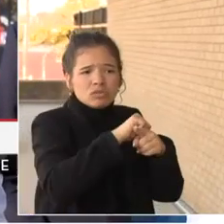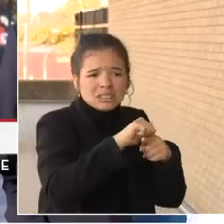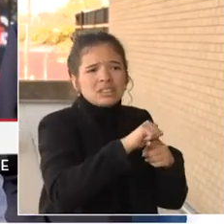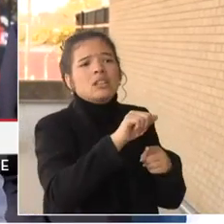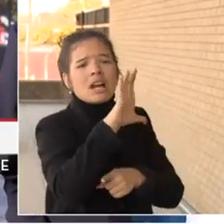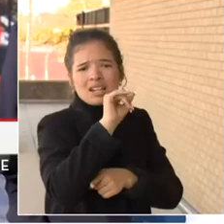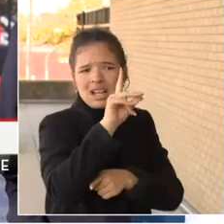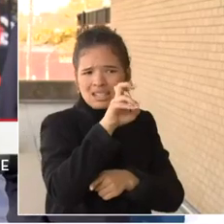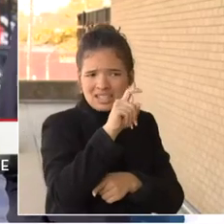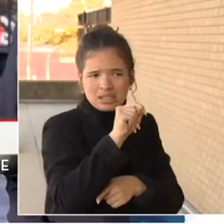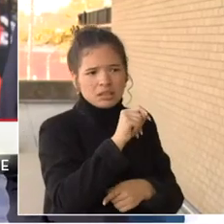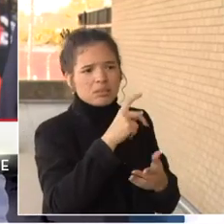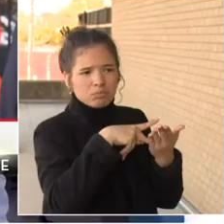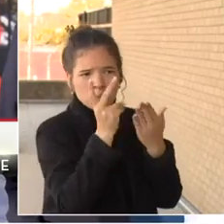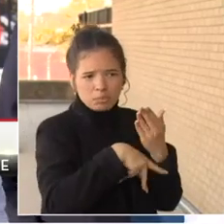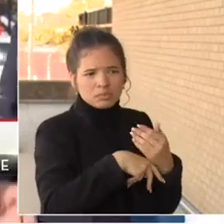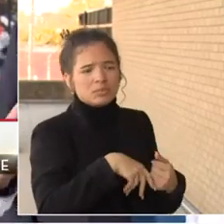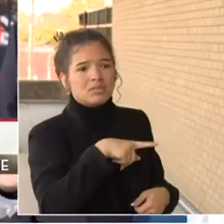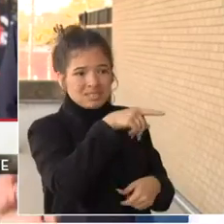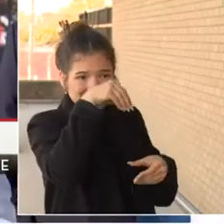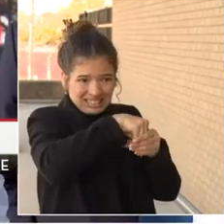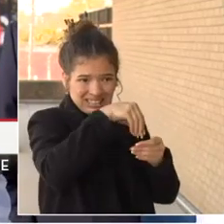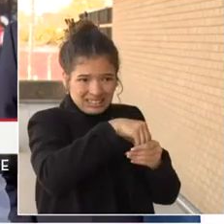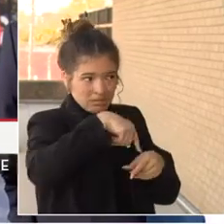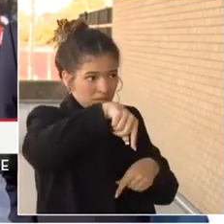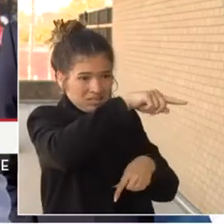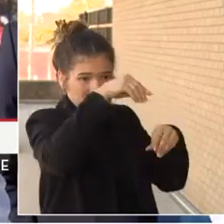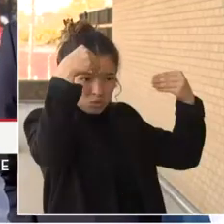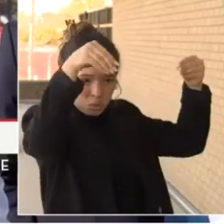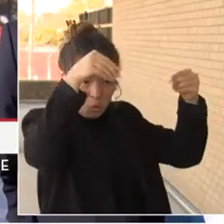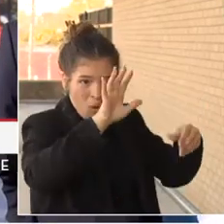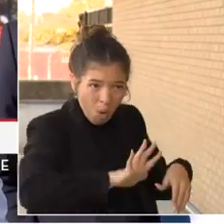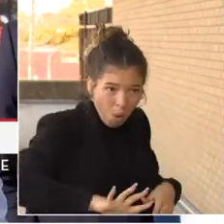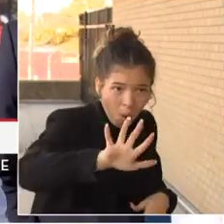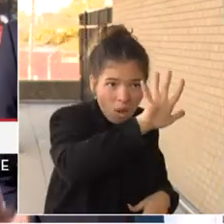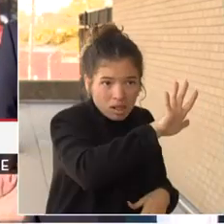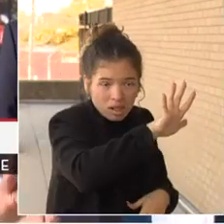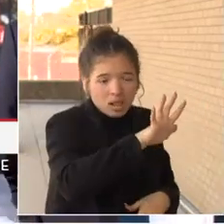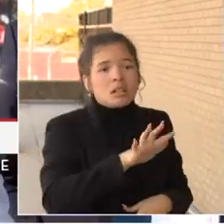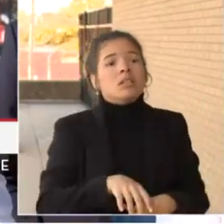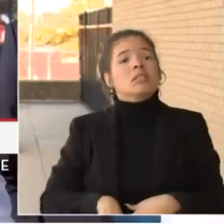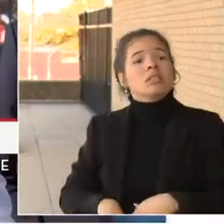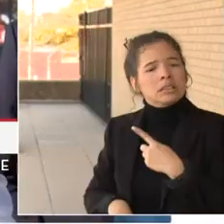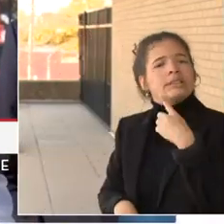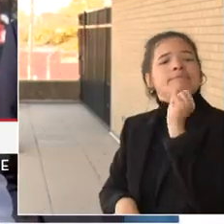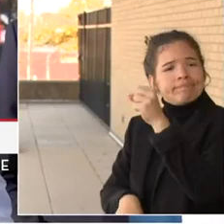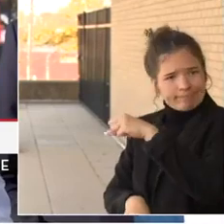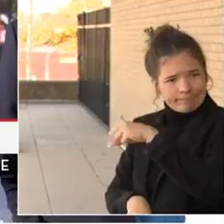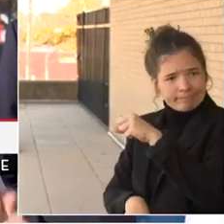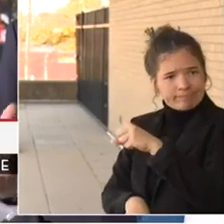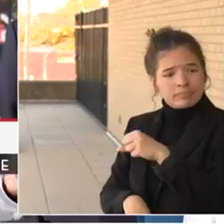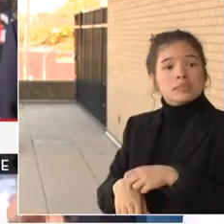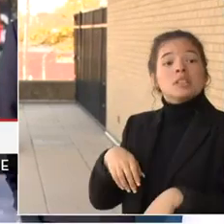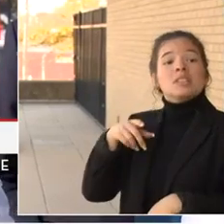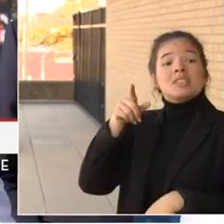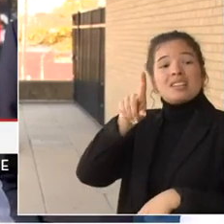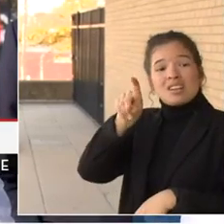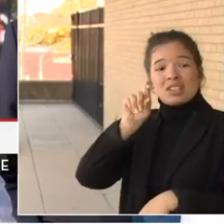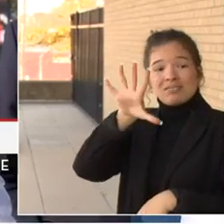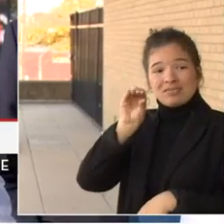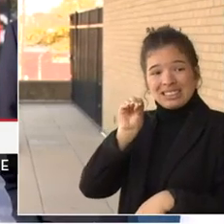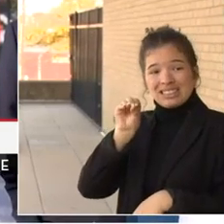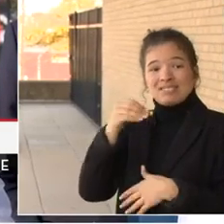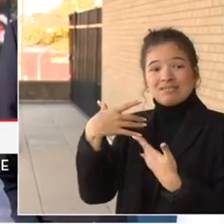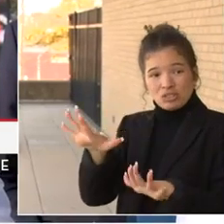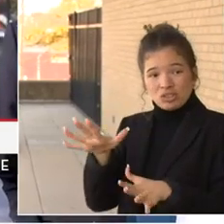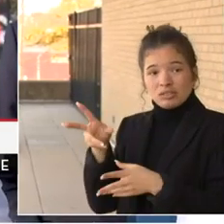holiday season as well? Yeah, you can add to that. In addition to the police recruits, it'll be over 150 police recruits, but also our 100